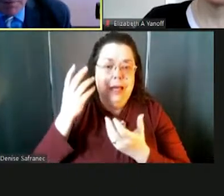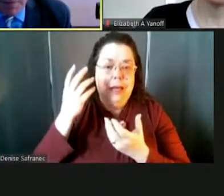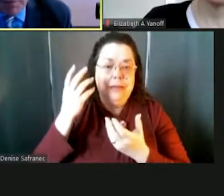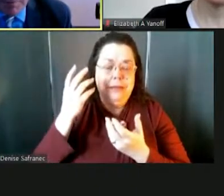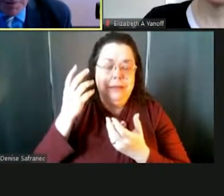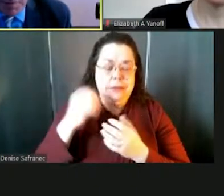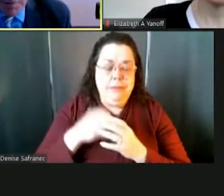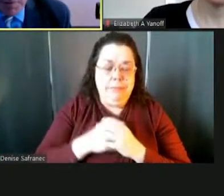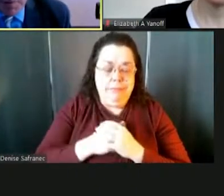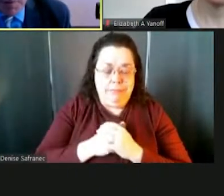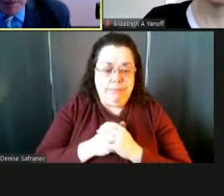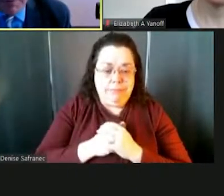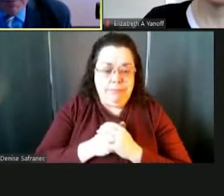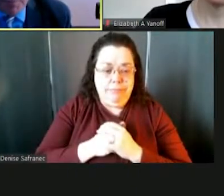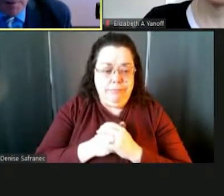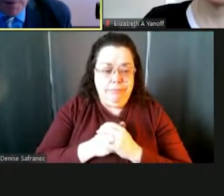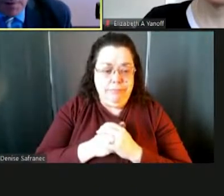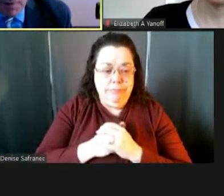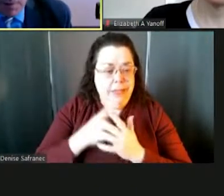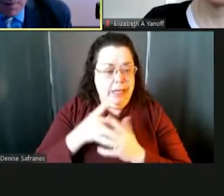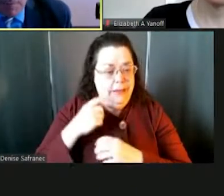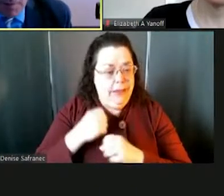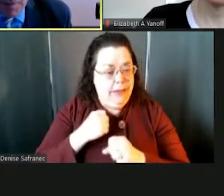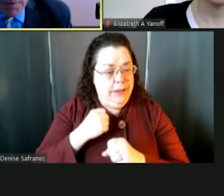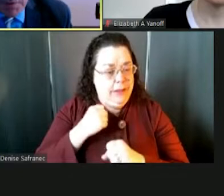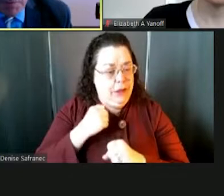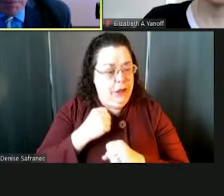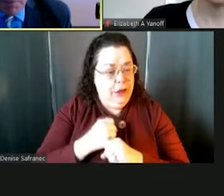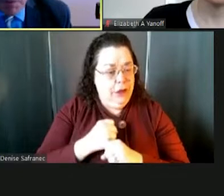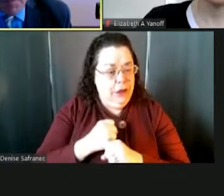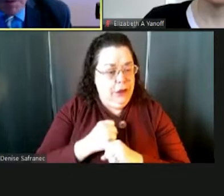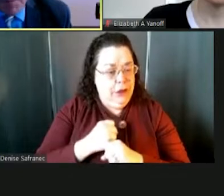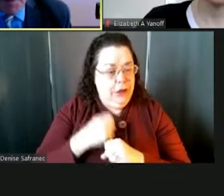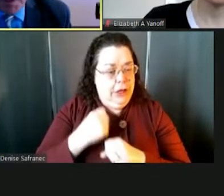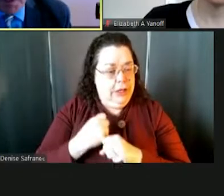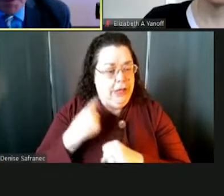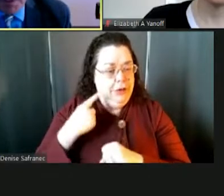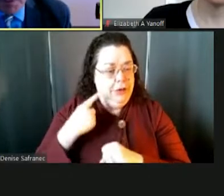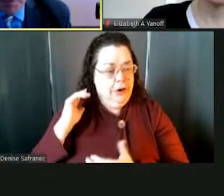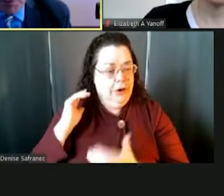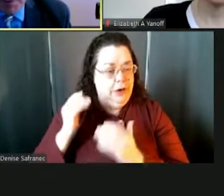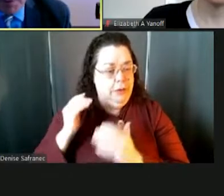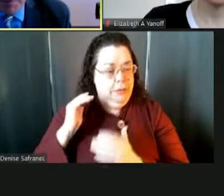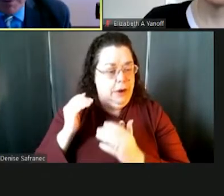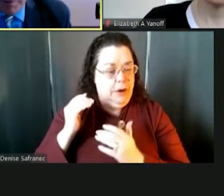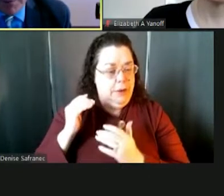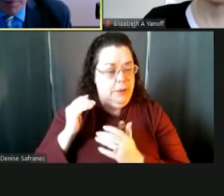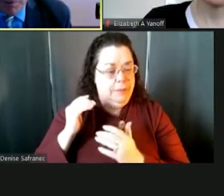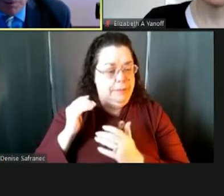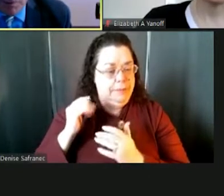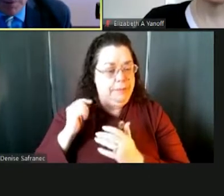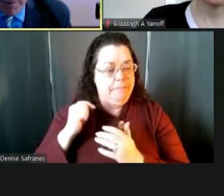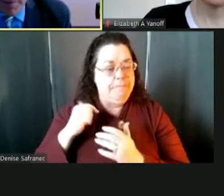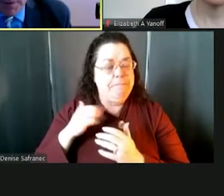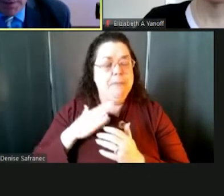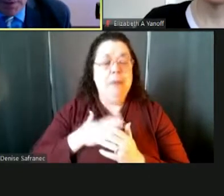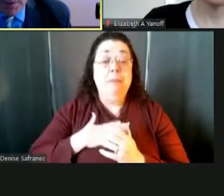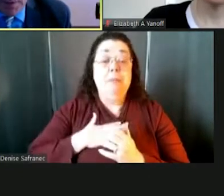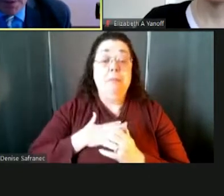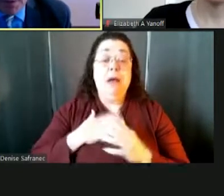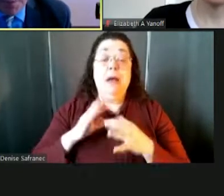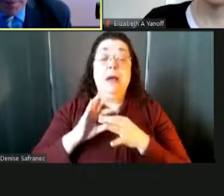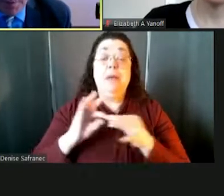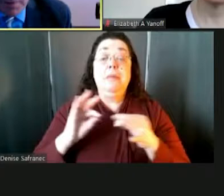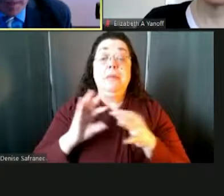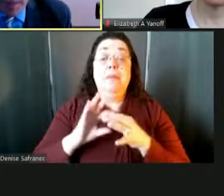has given on the anniversary to his staff. My message is really one about appreciation during this very difficult COVID-19